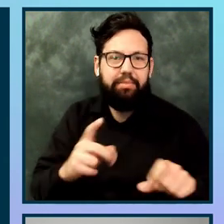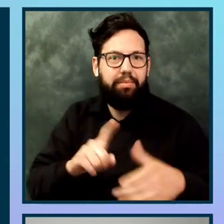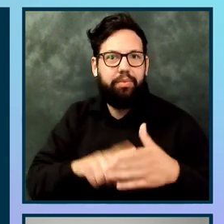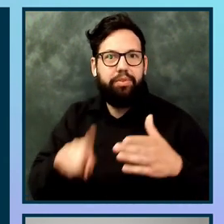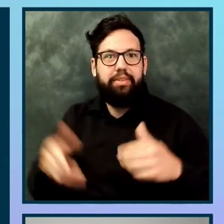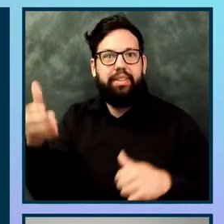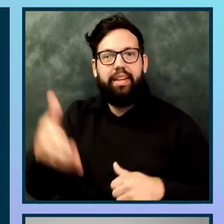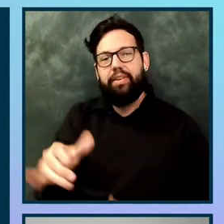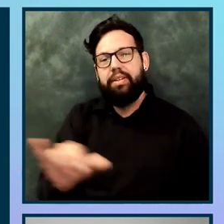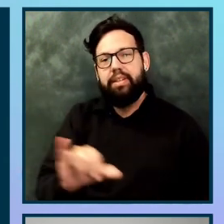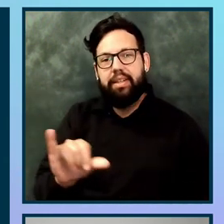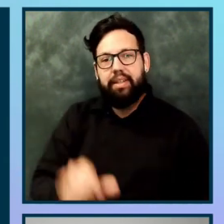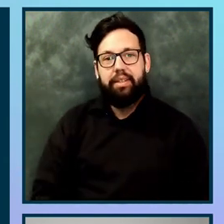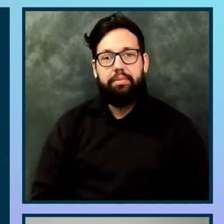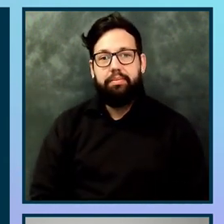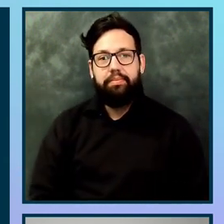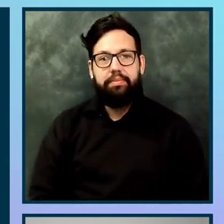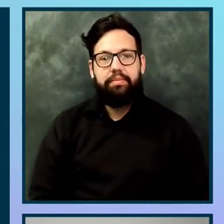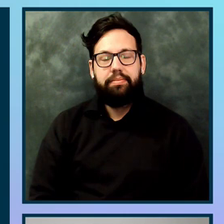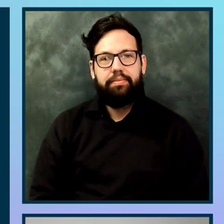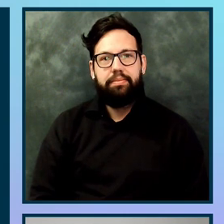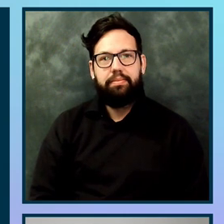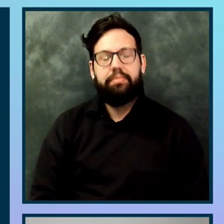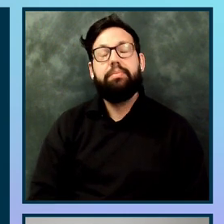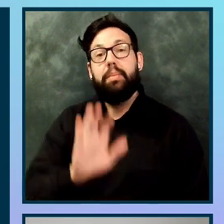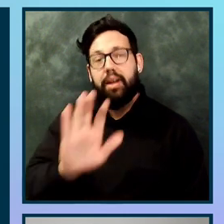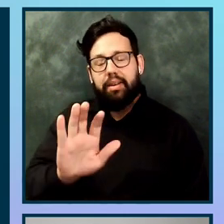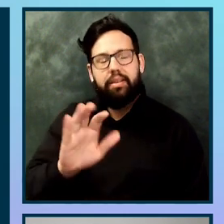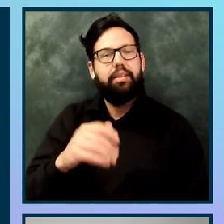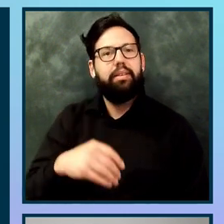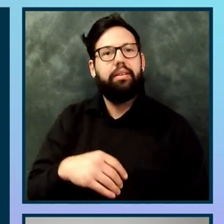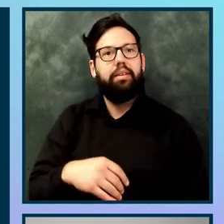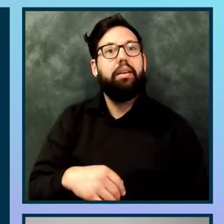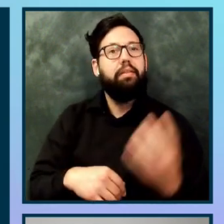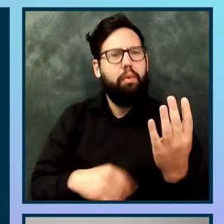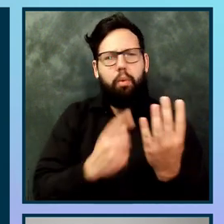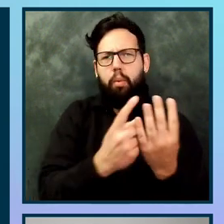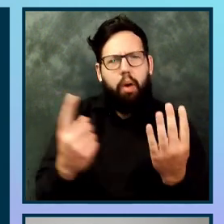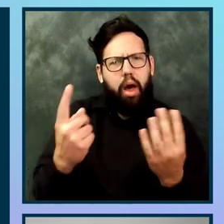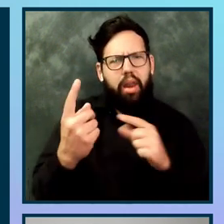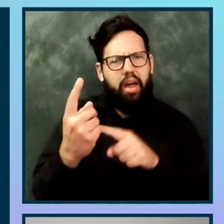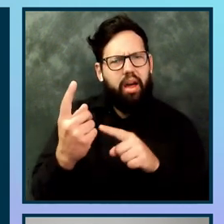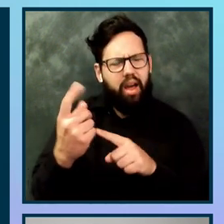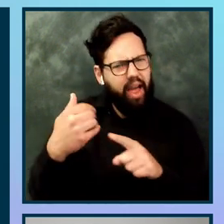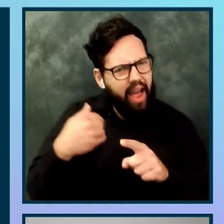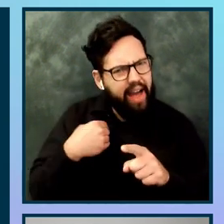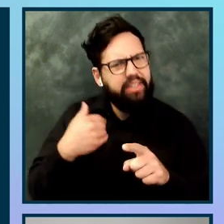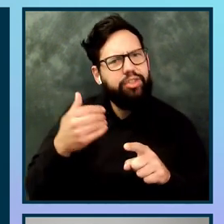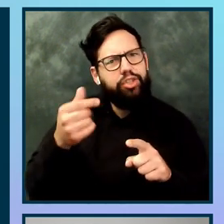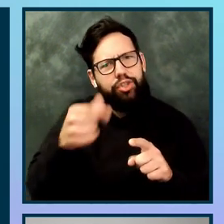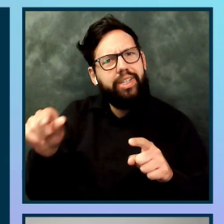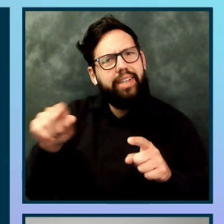But there is one specific action that has a green check, which is the